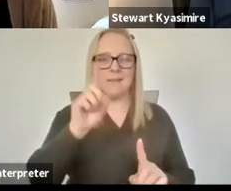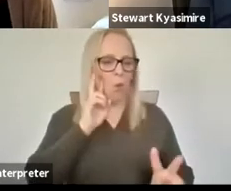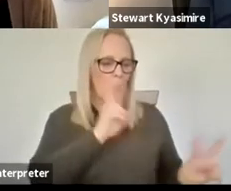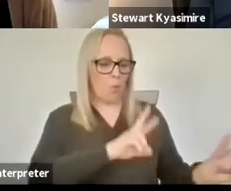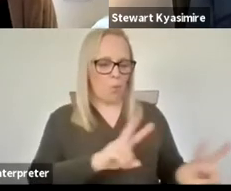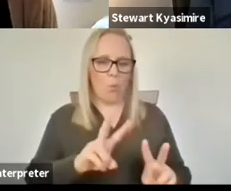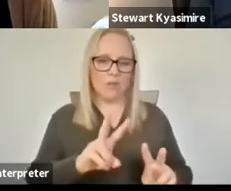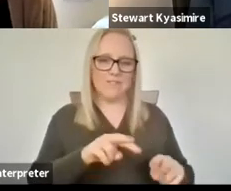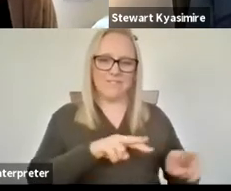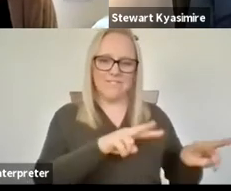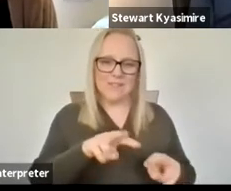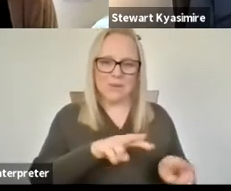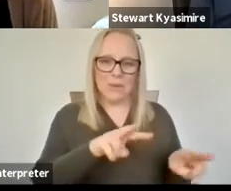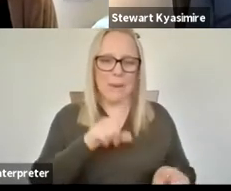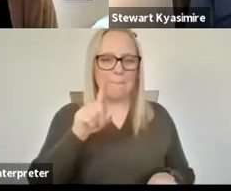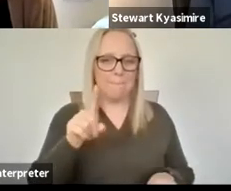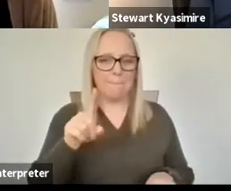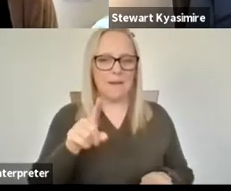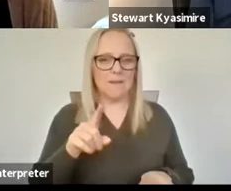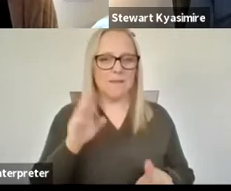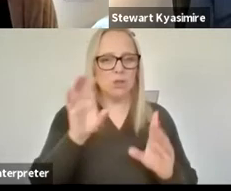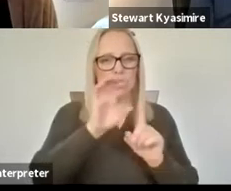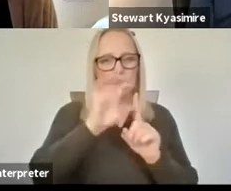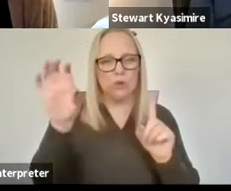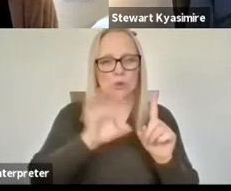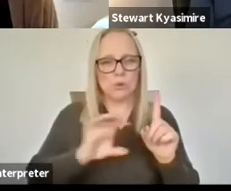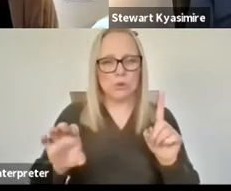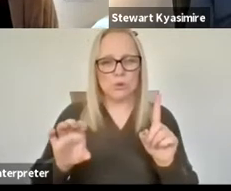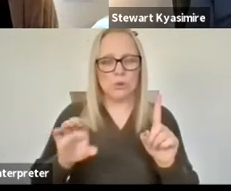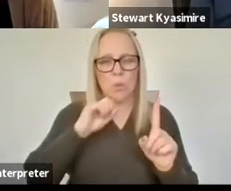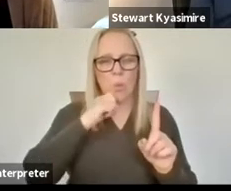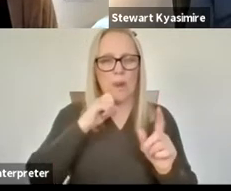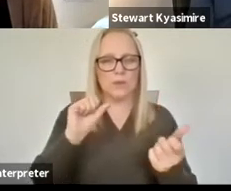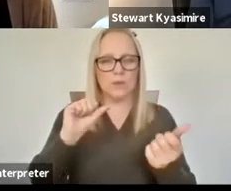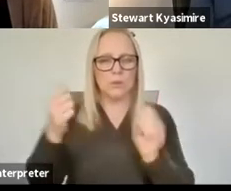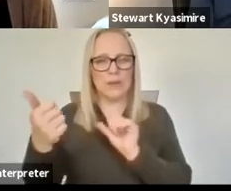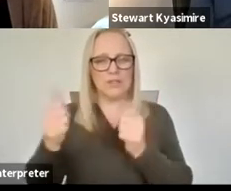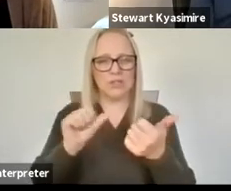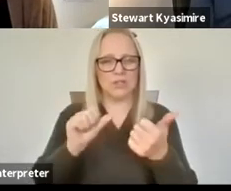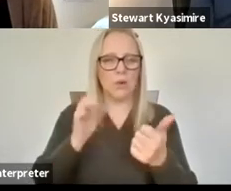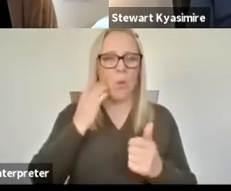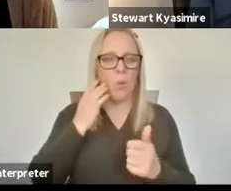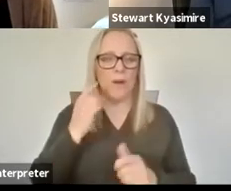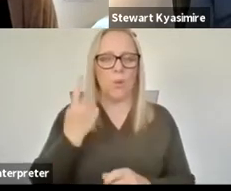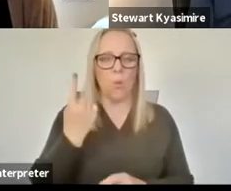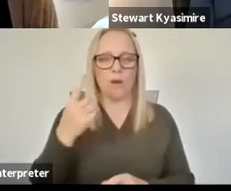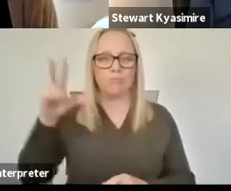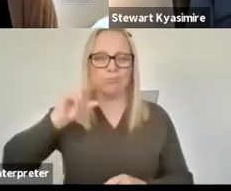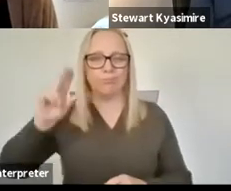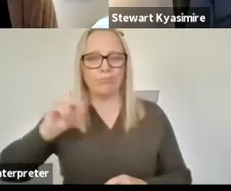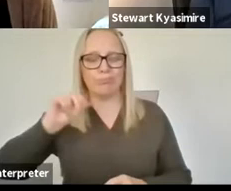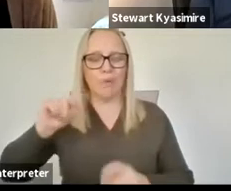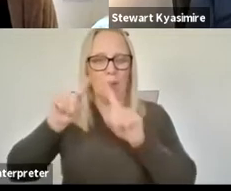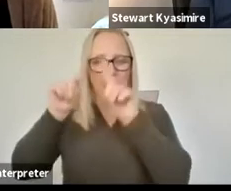created the kind of because again the zoom would switch when one of them was audible so there was there was it